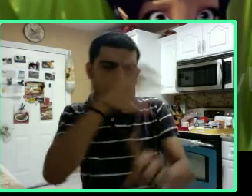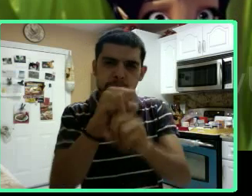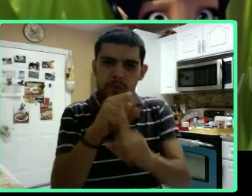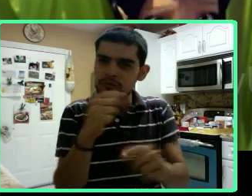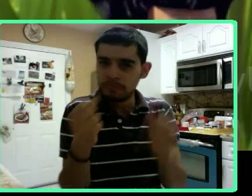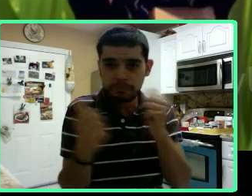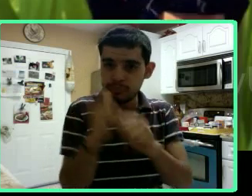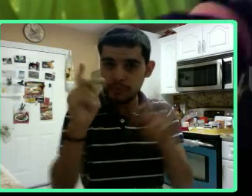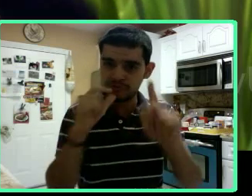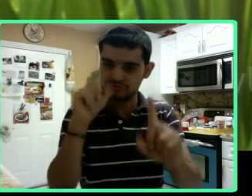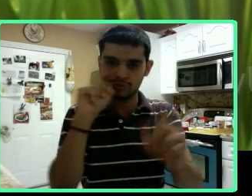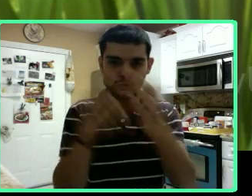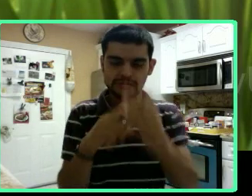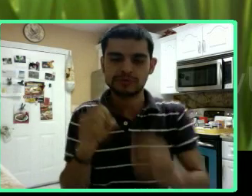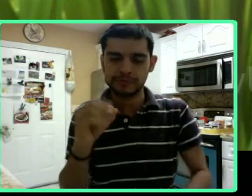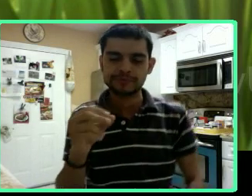I know.